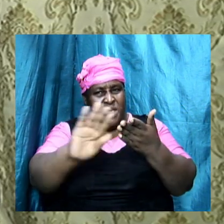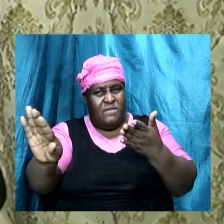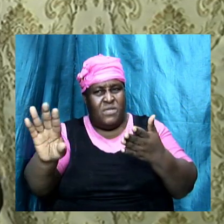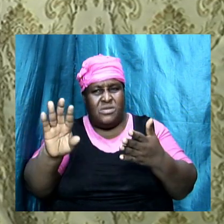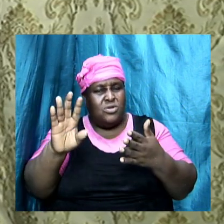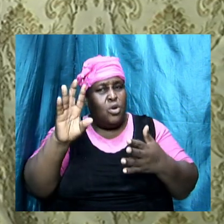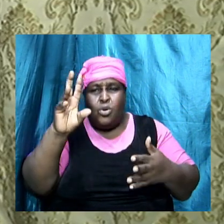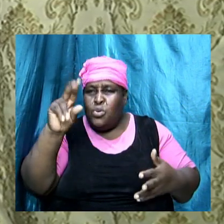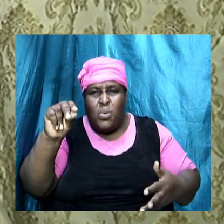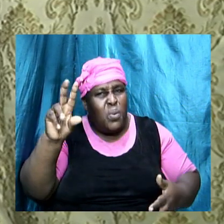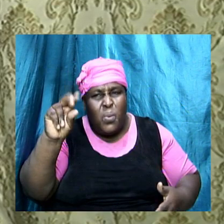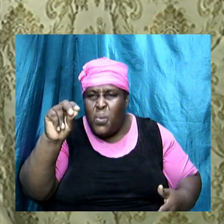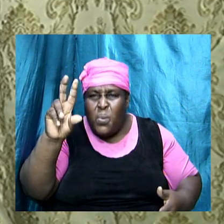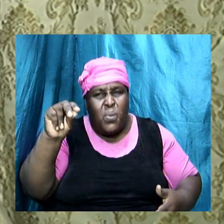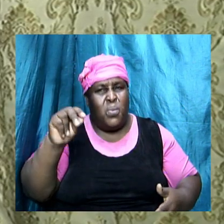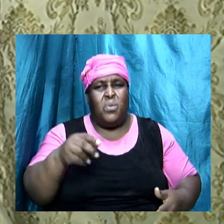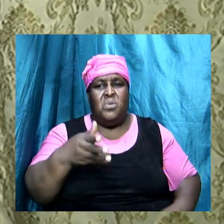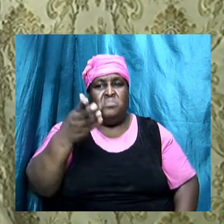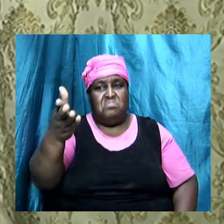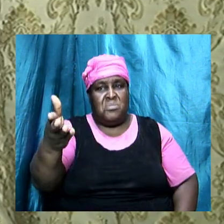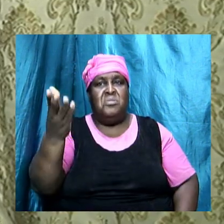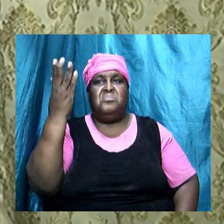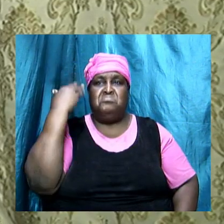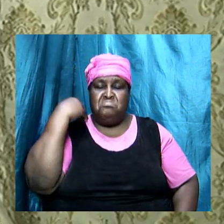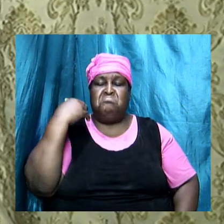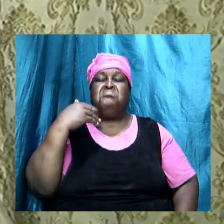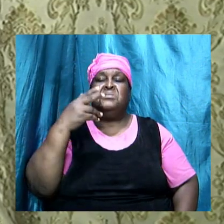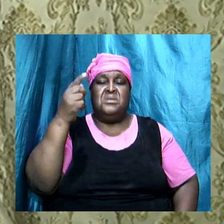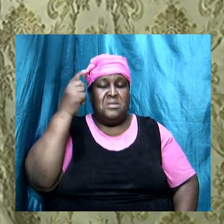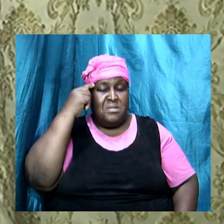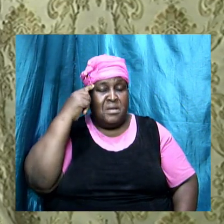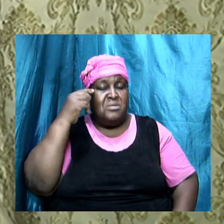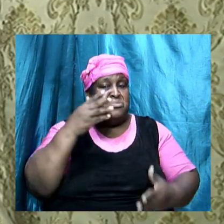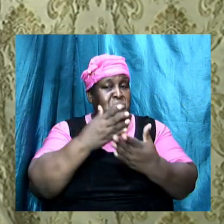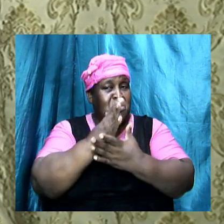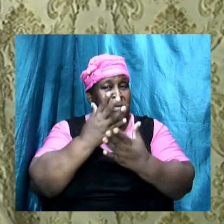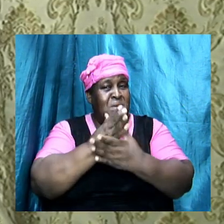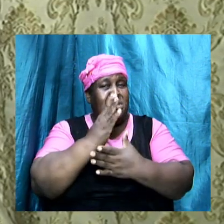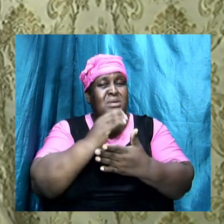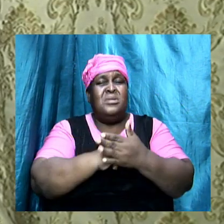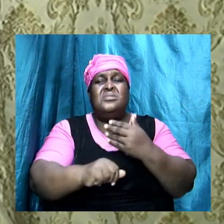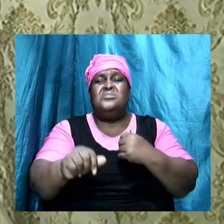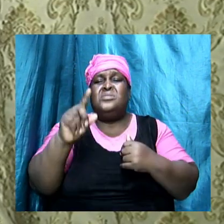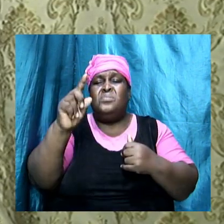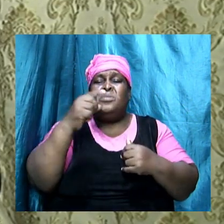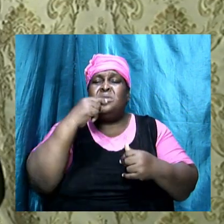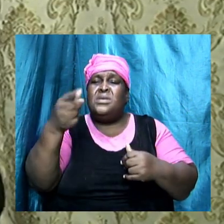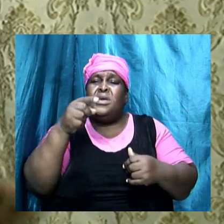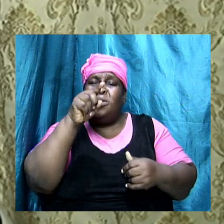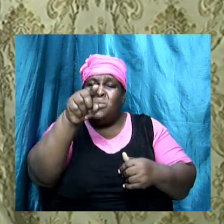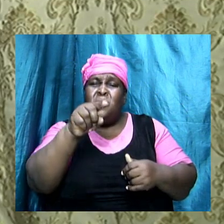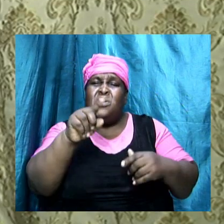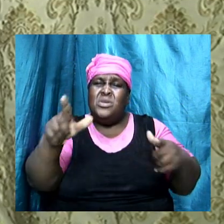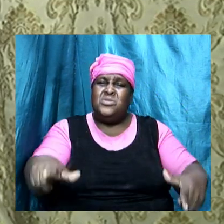they were being taught that it is okay if someone tells you that it is okay to live your life any and any